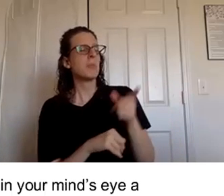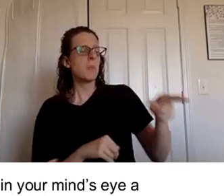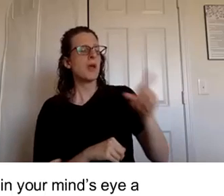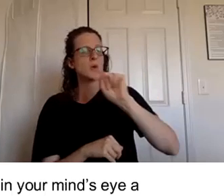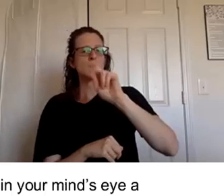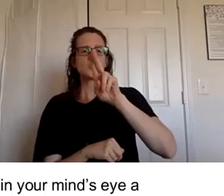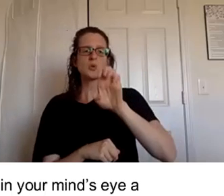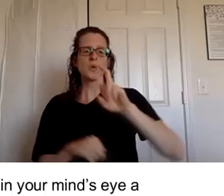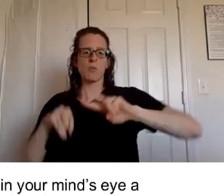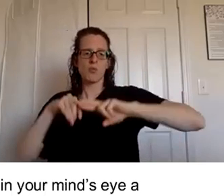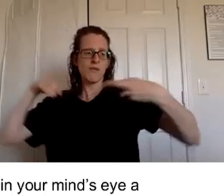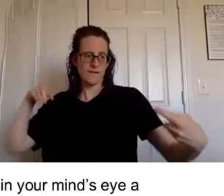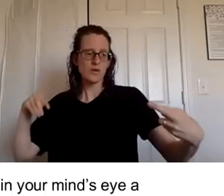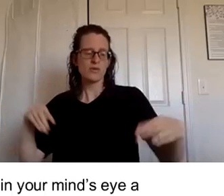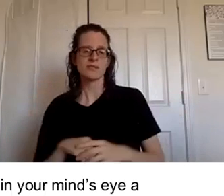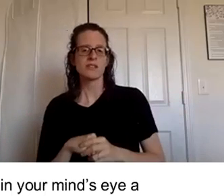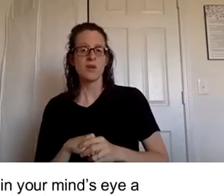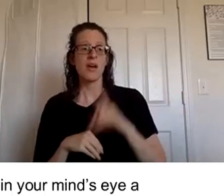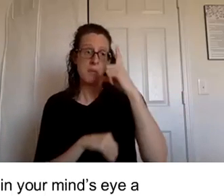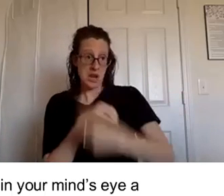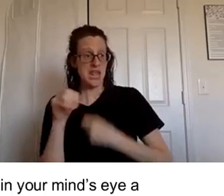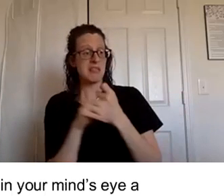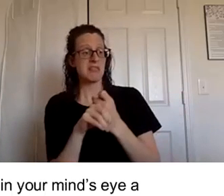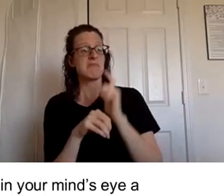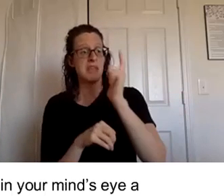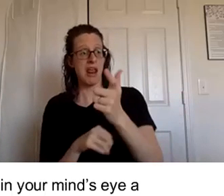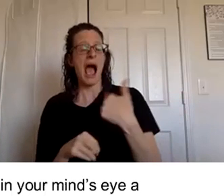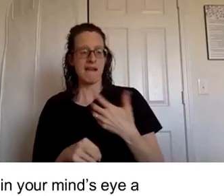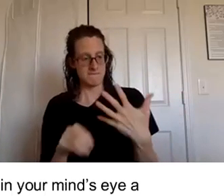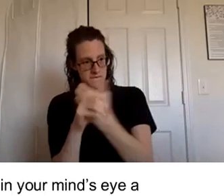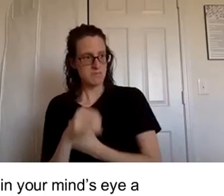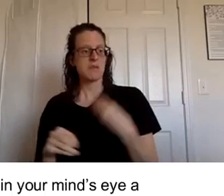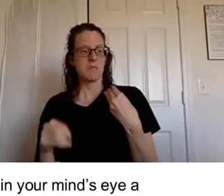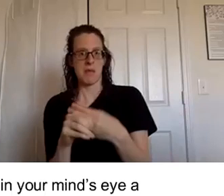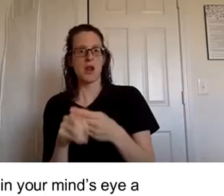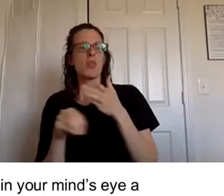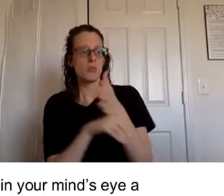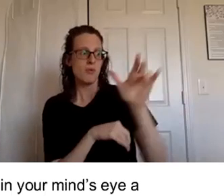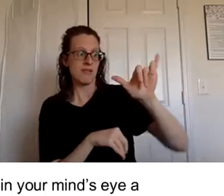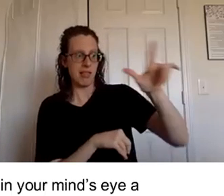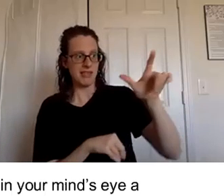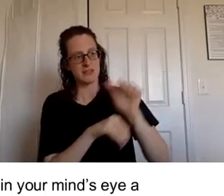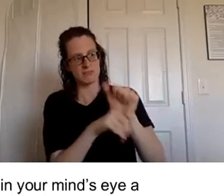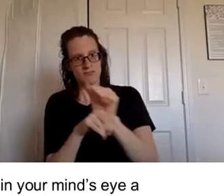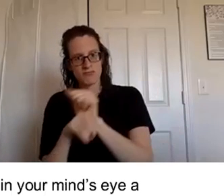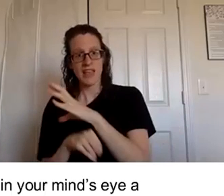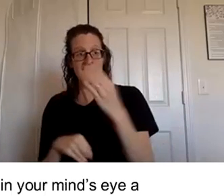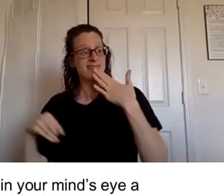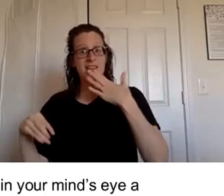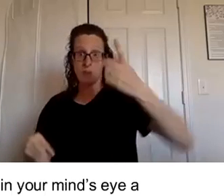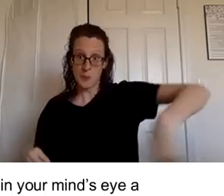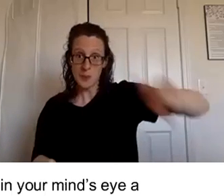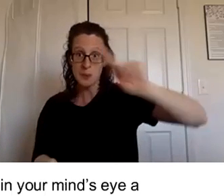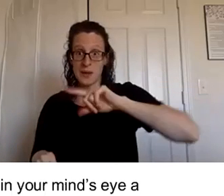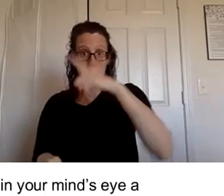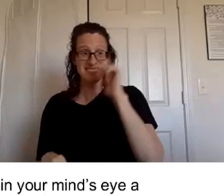and then within a year i had the money through young living thank you lord thank you all because it